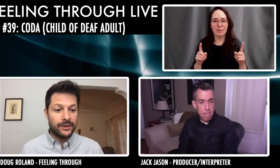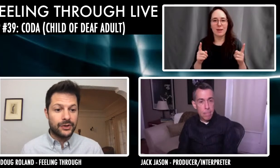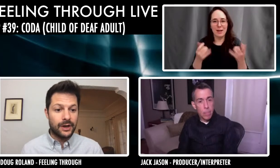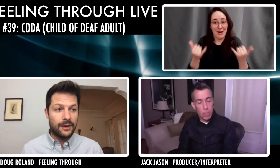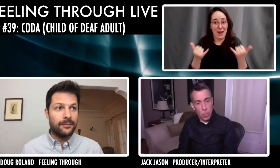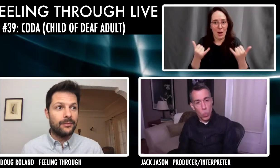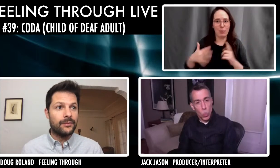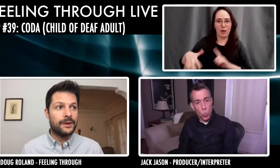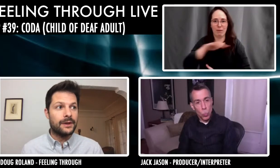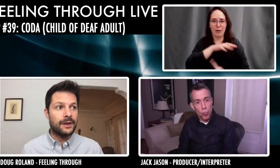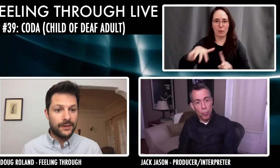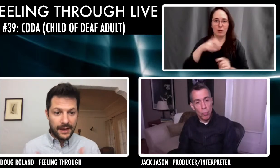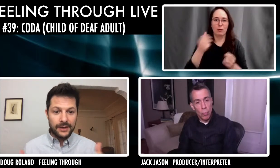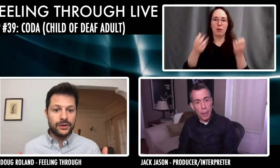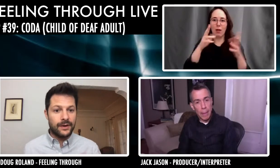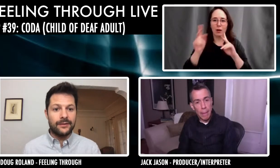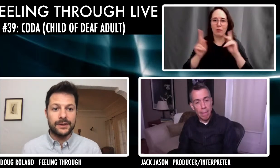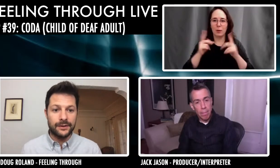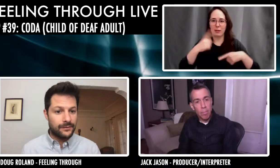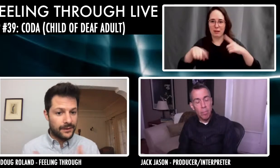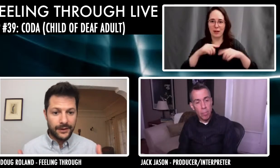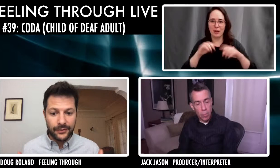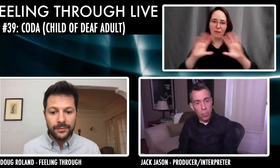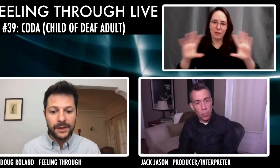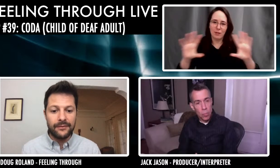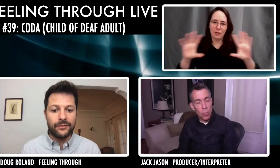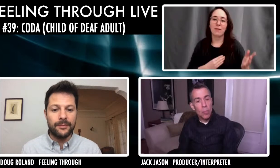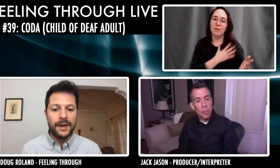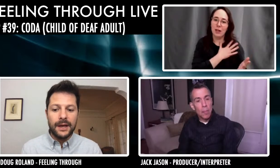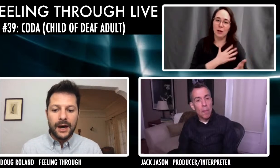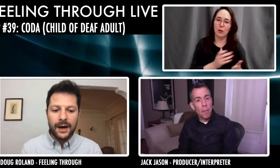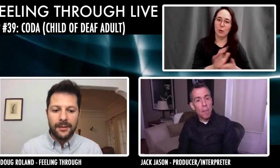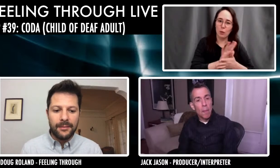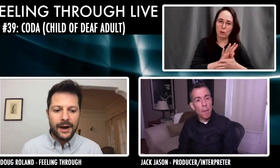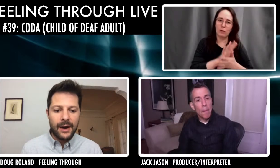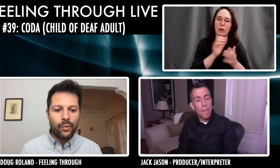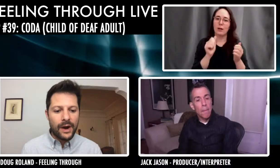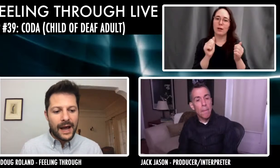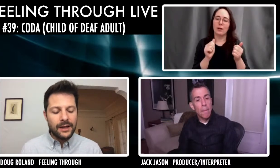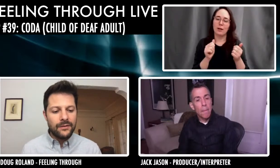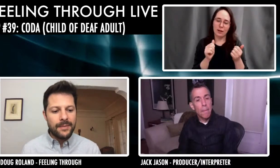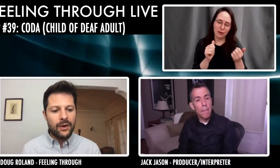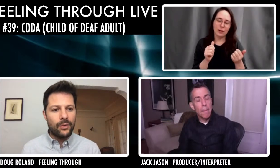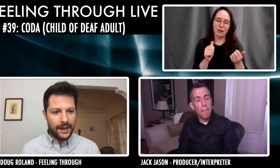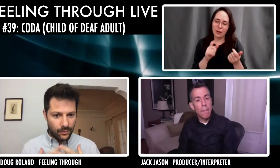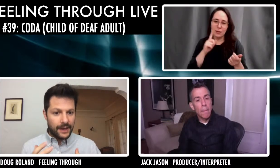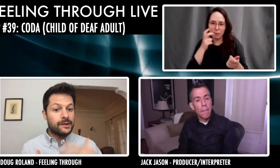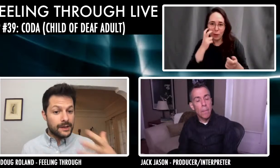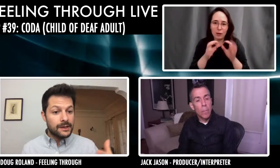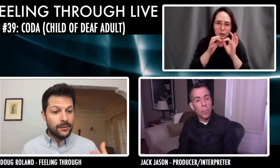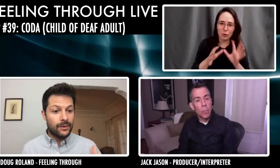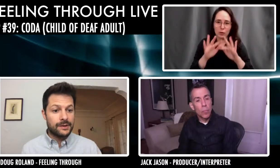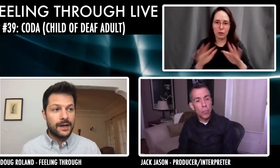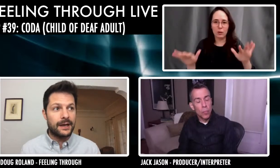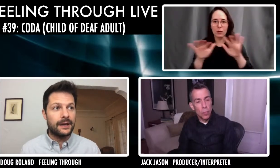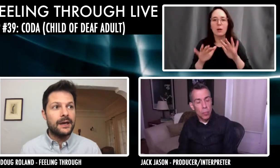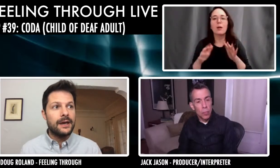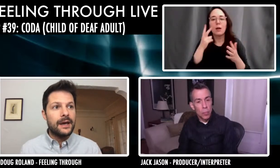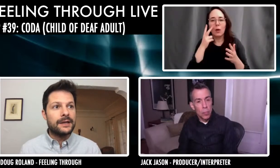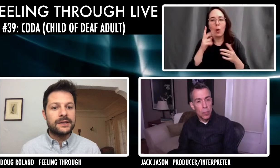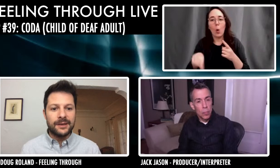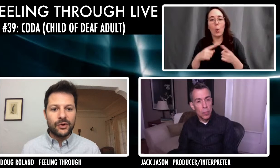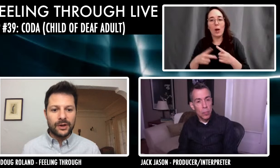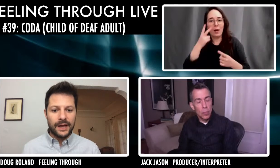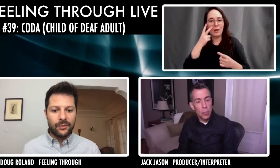sign language, um, given the nature of obviously feeling through platform. Um, what I love about what I, when I see someone signing,